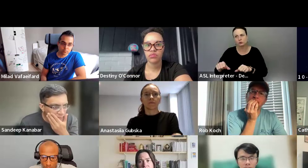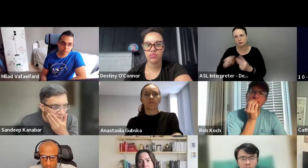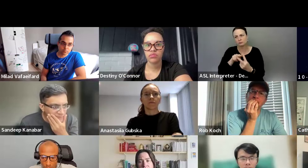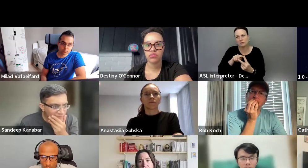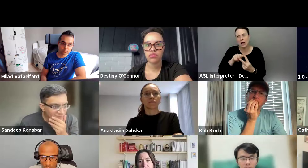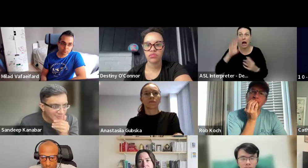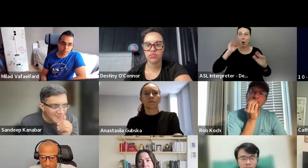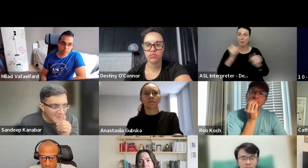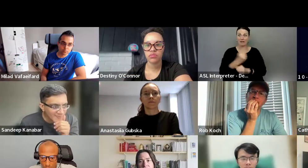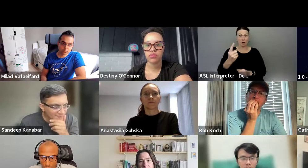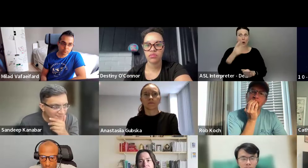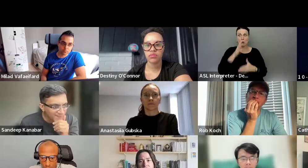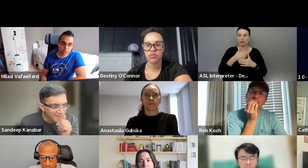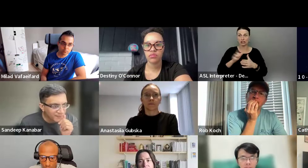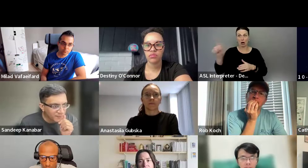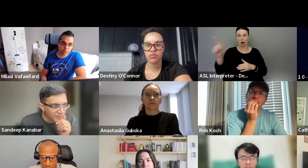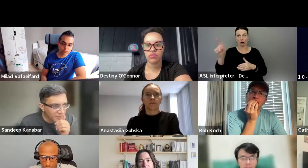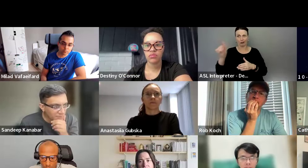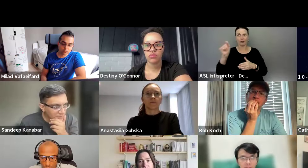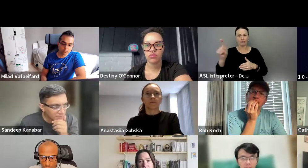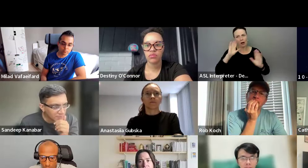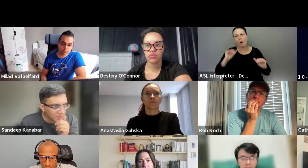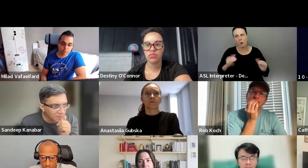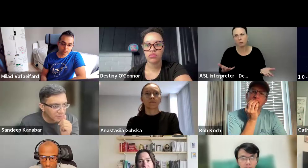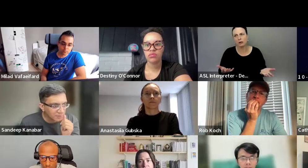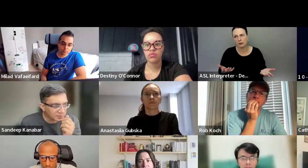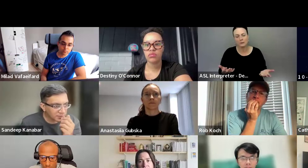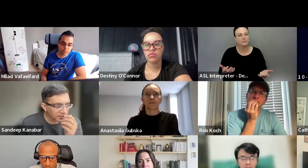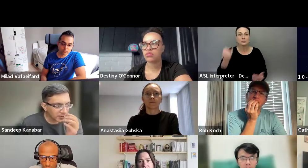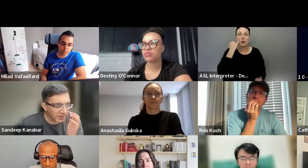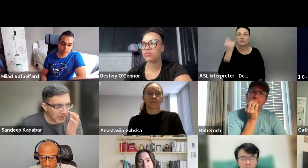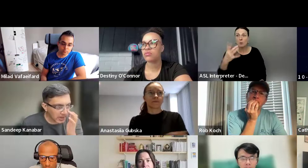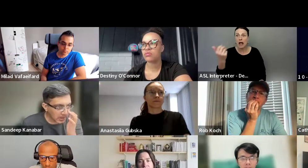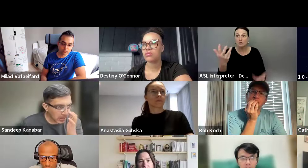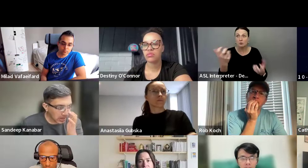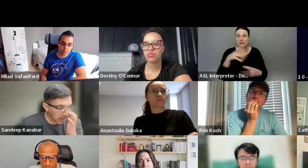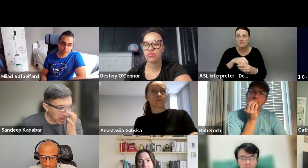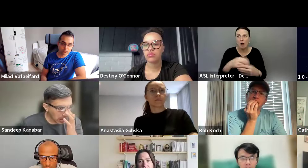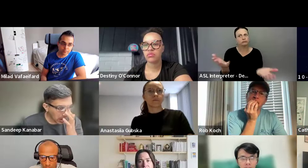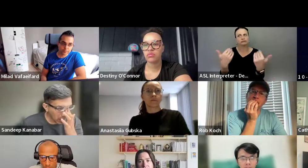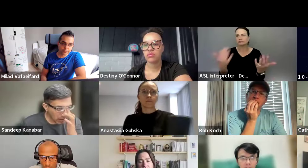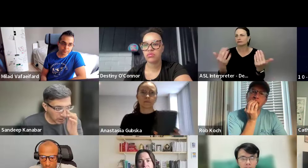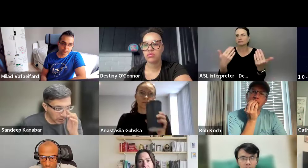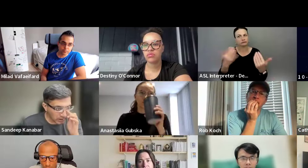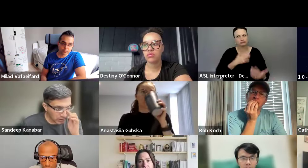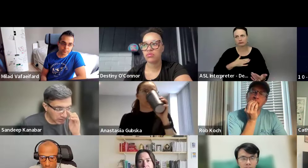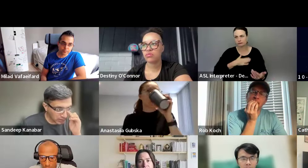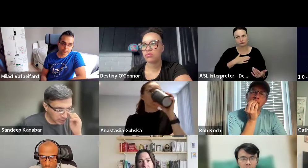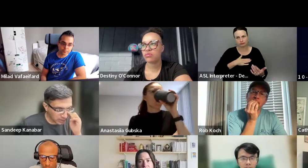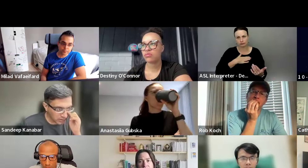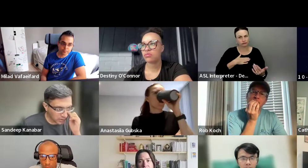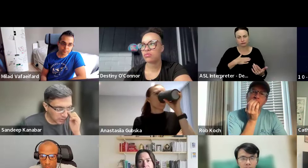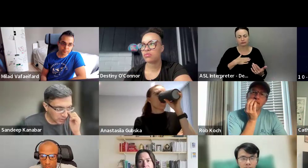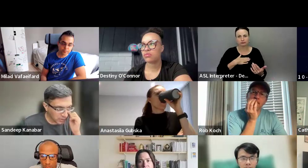hope everyone volunteers to share. Um, so, uh, if anyone else, uh, wants to help as well, uh, please